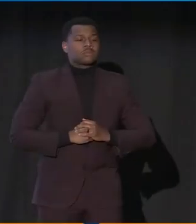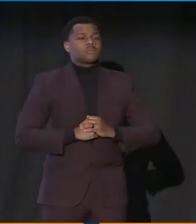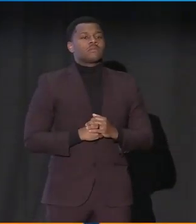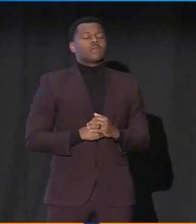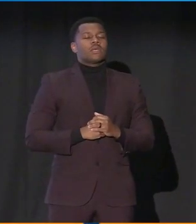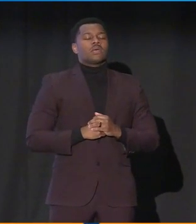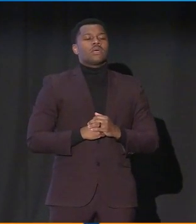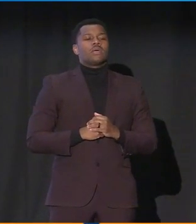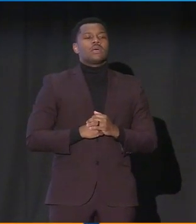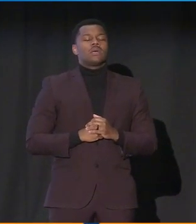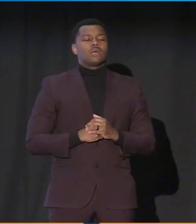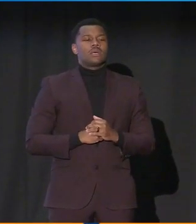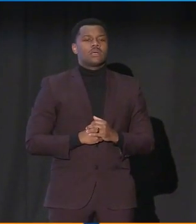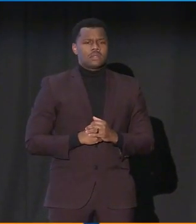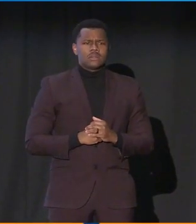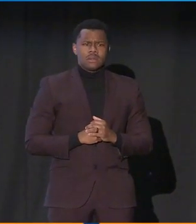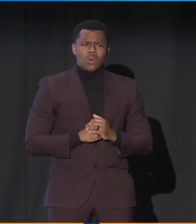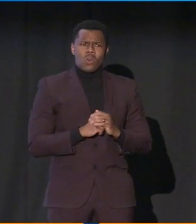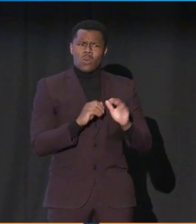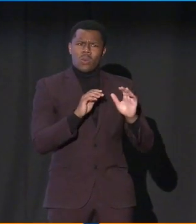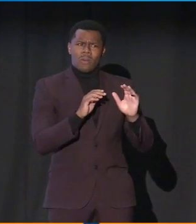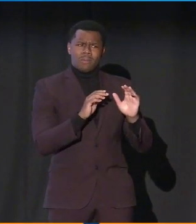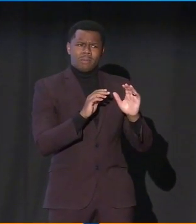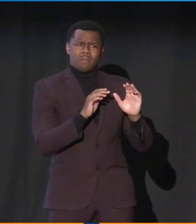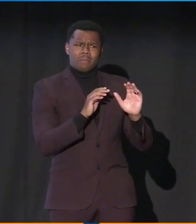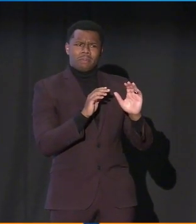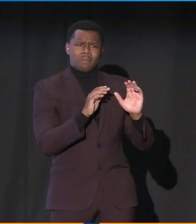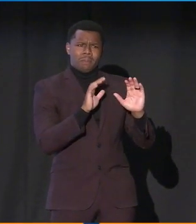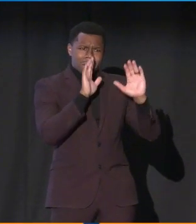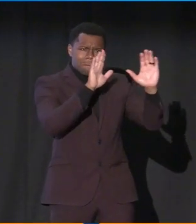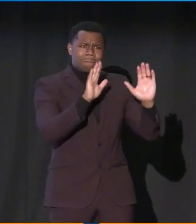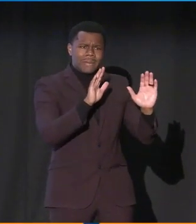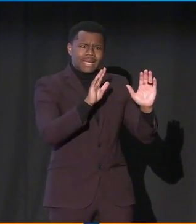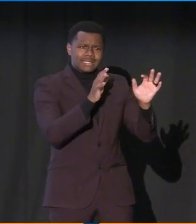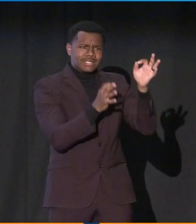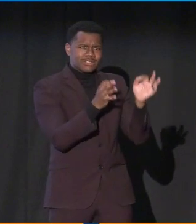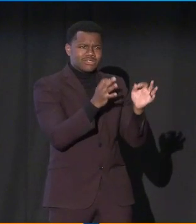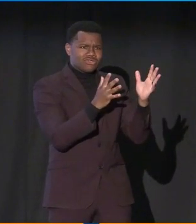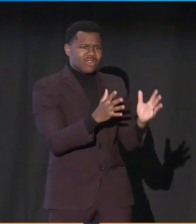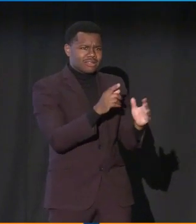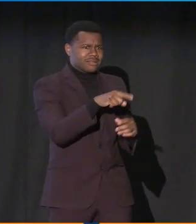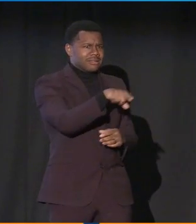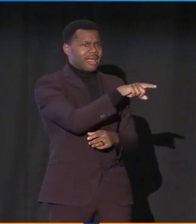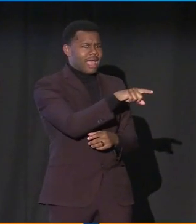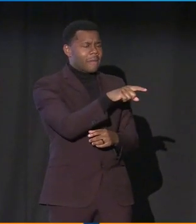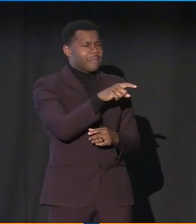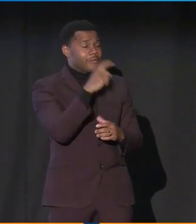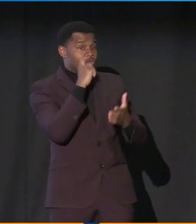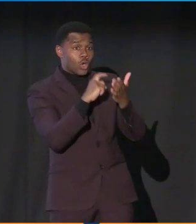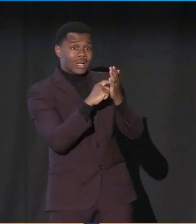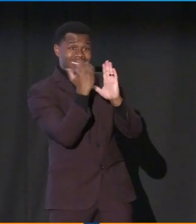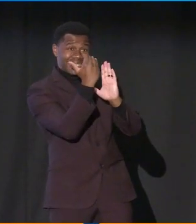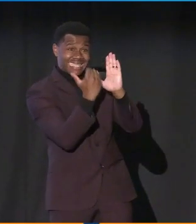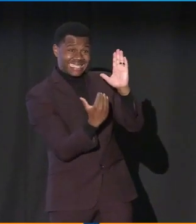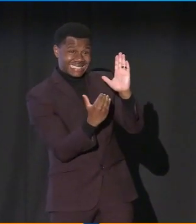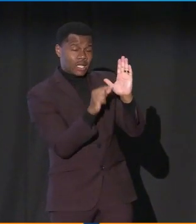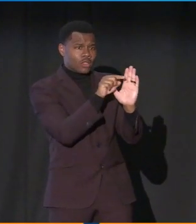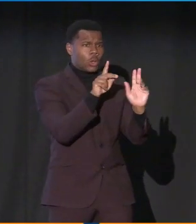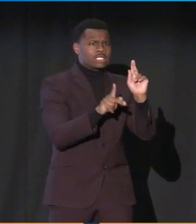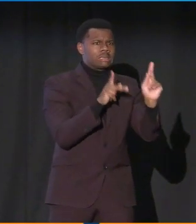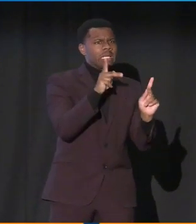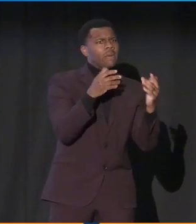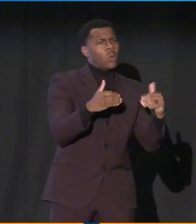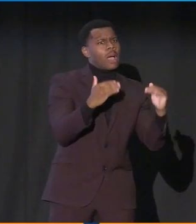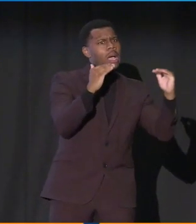We have some incredible judges. Honestly, if you look at that list, these are some of the biggest people in the